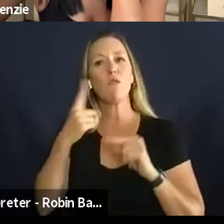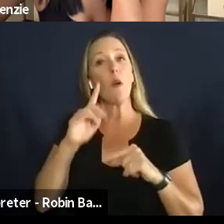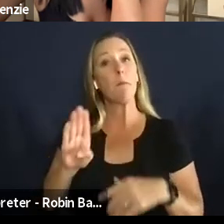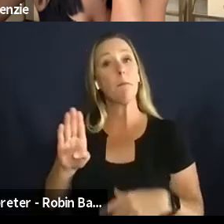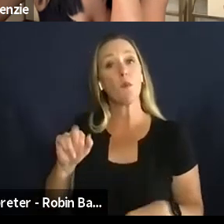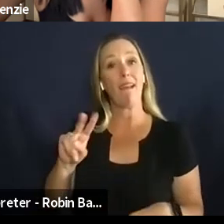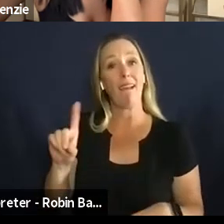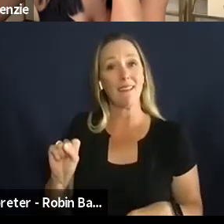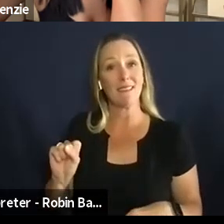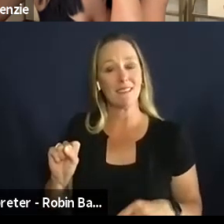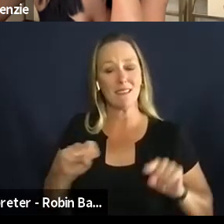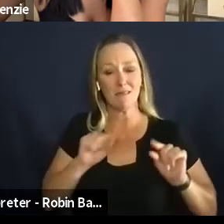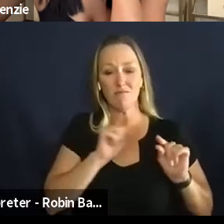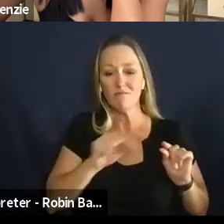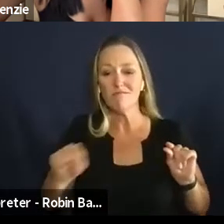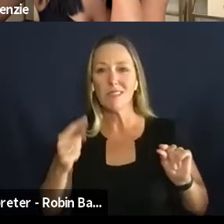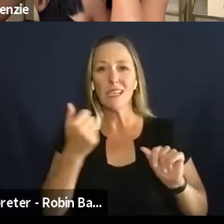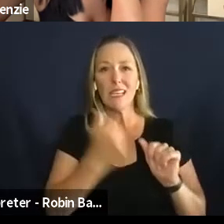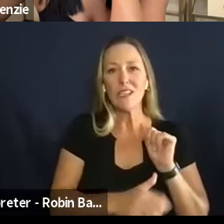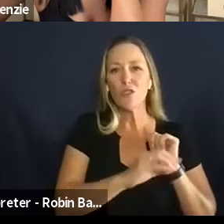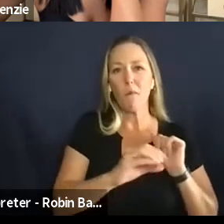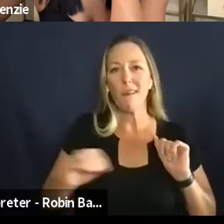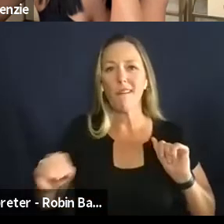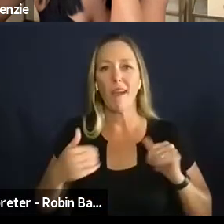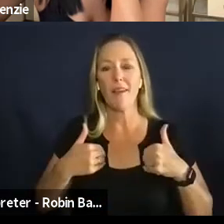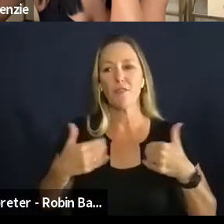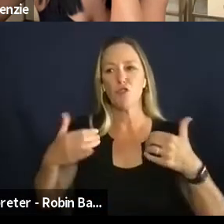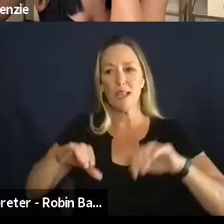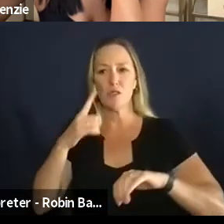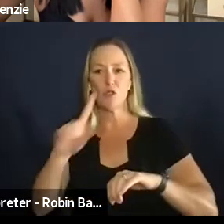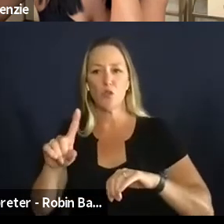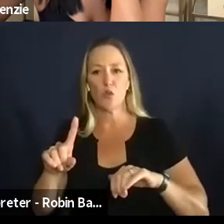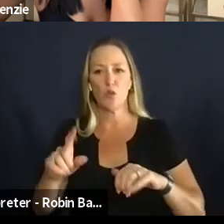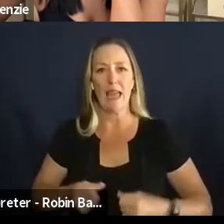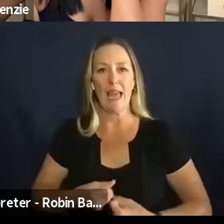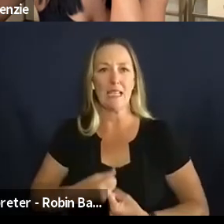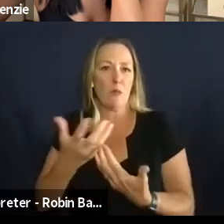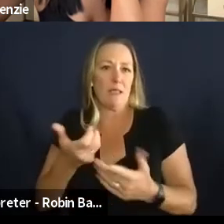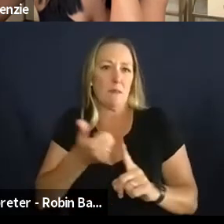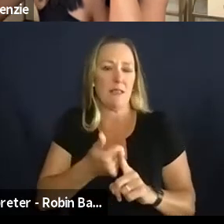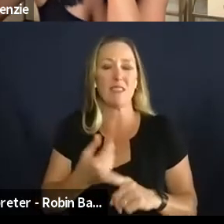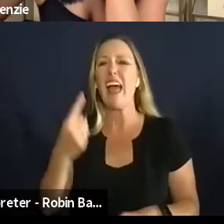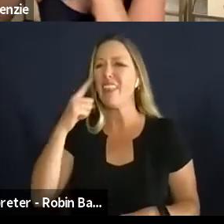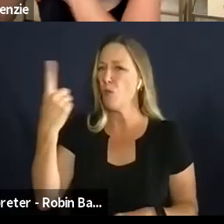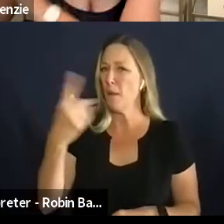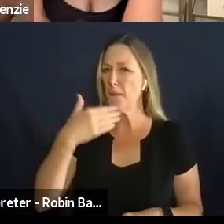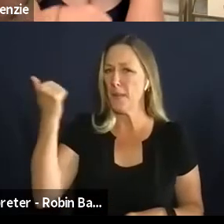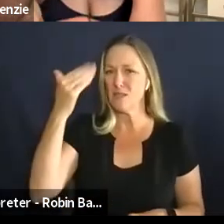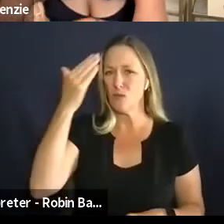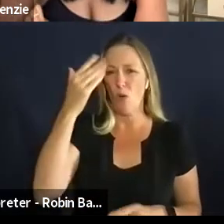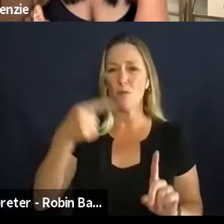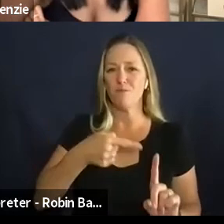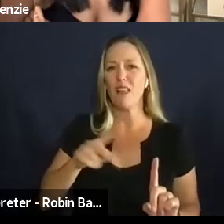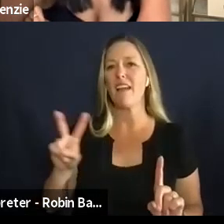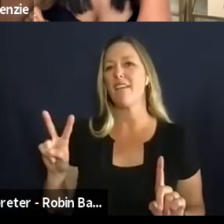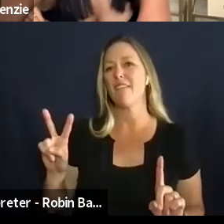brand has their opportunity to kind of express themselves in their own way i think bands is probably the one of the best known for really allowing